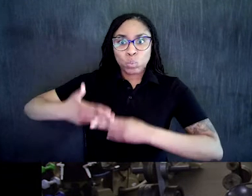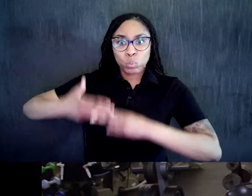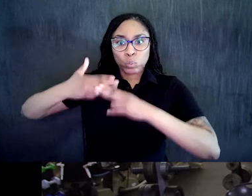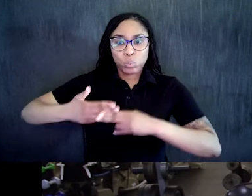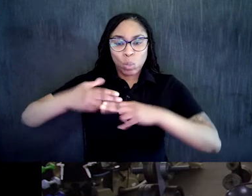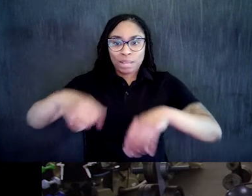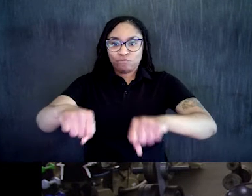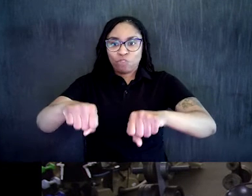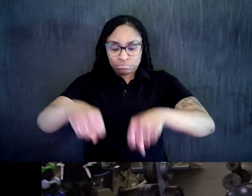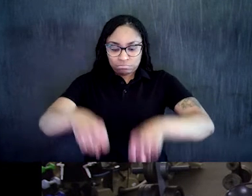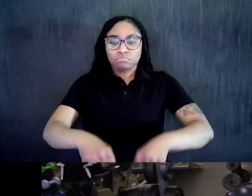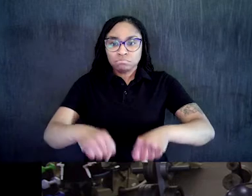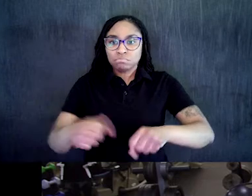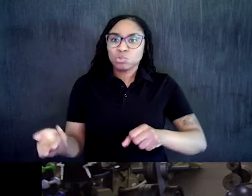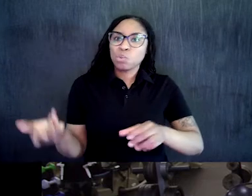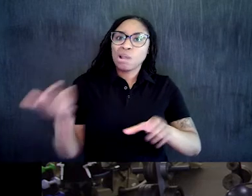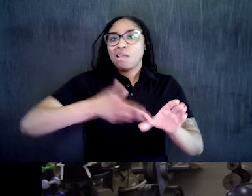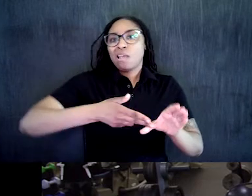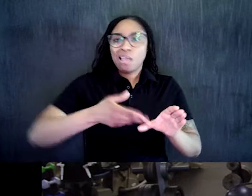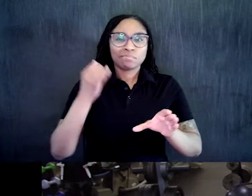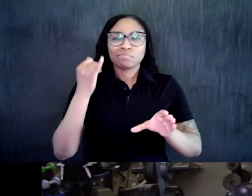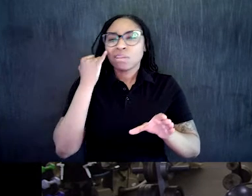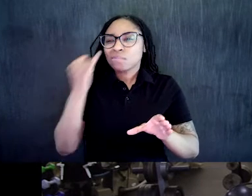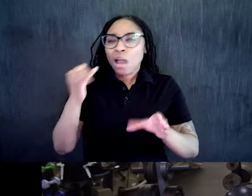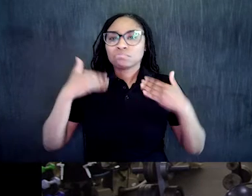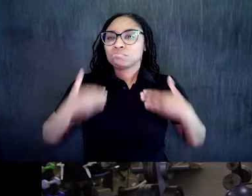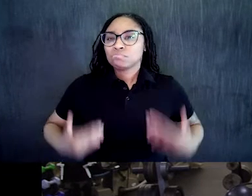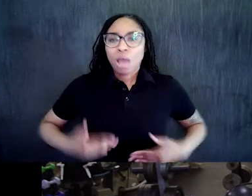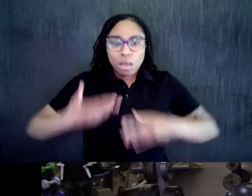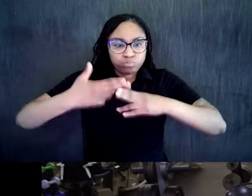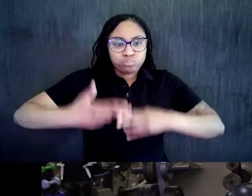let's switch sides. So nice and big step.